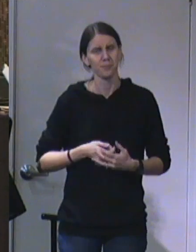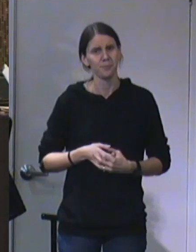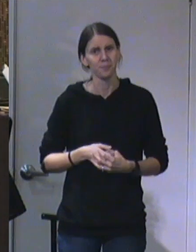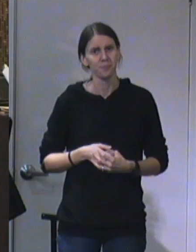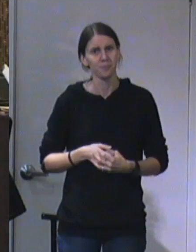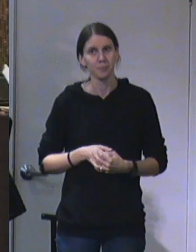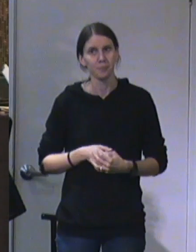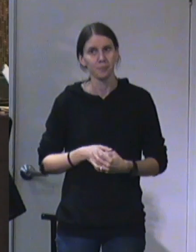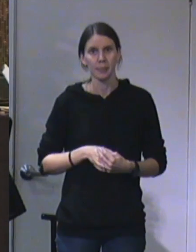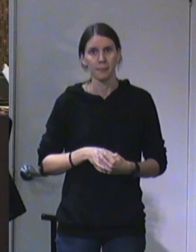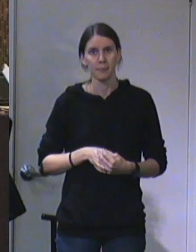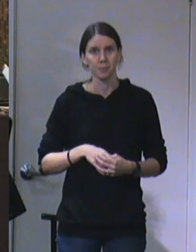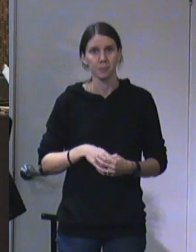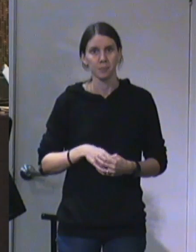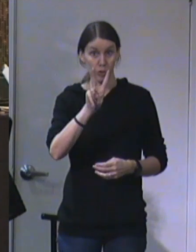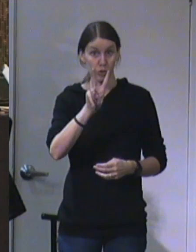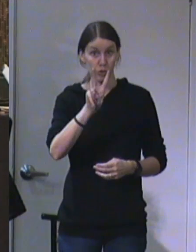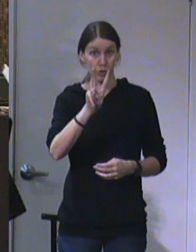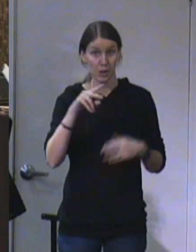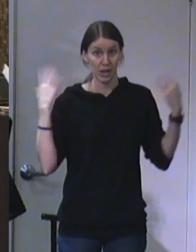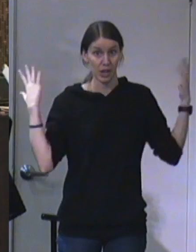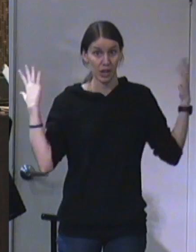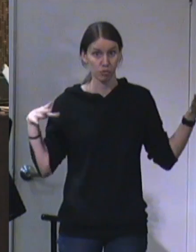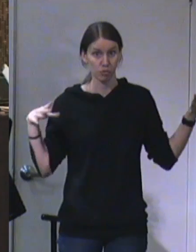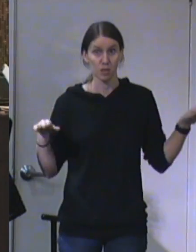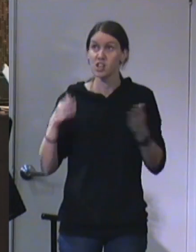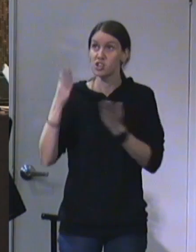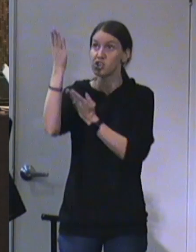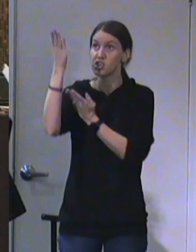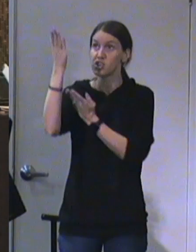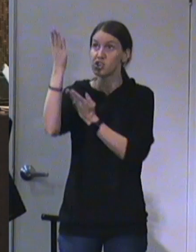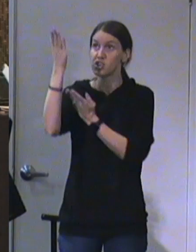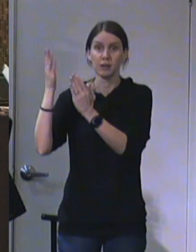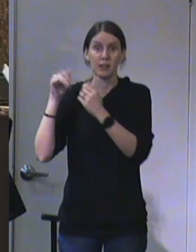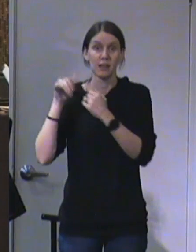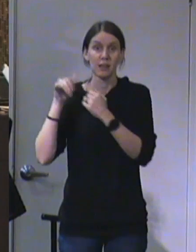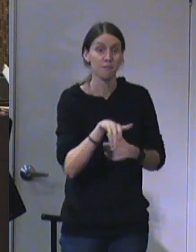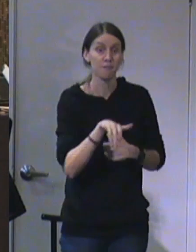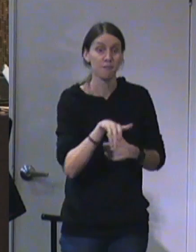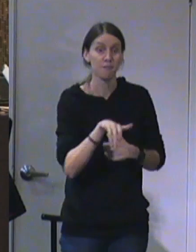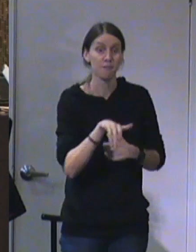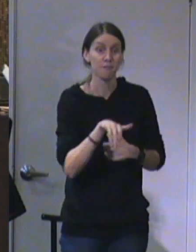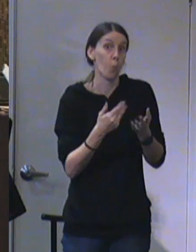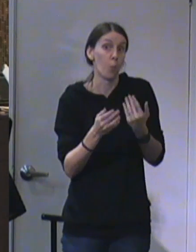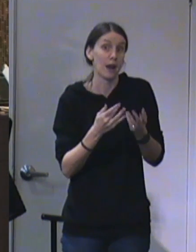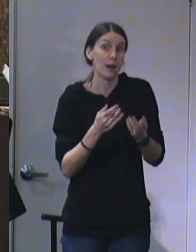And with two, they serve Him. They fly wherever they need to fly.